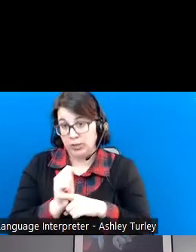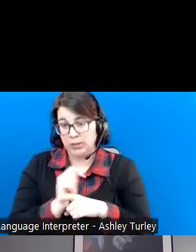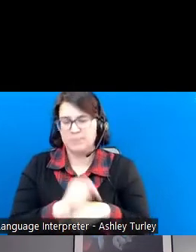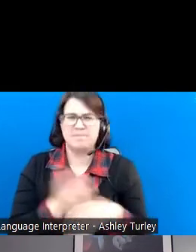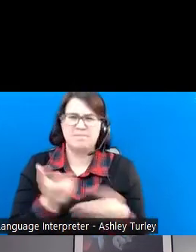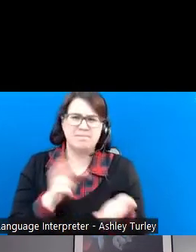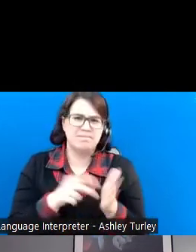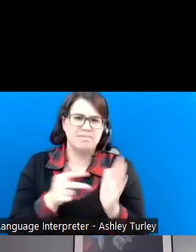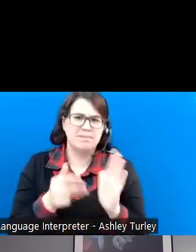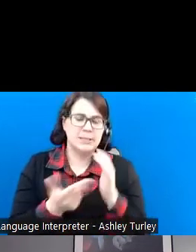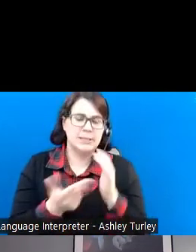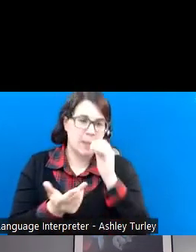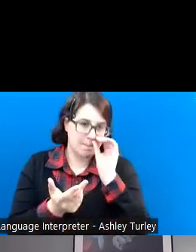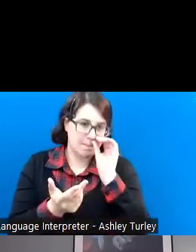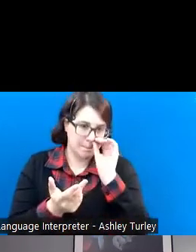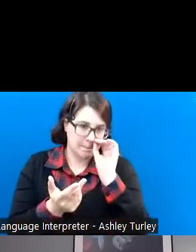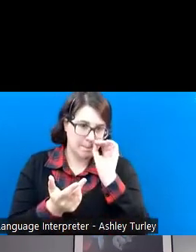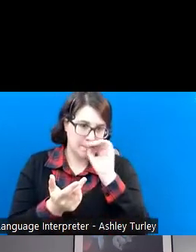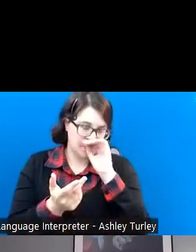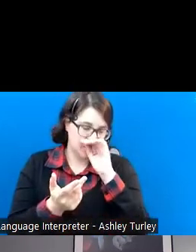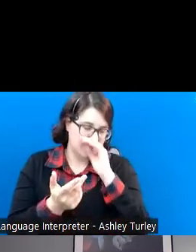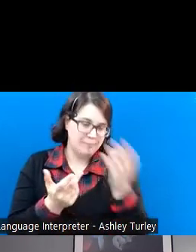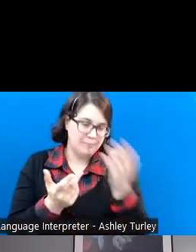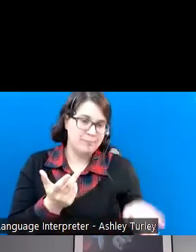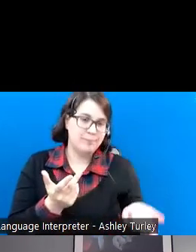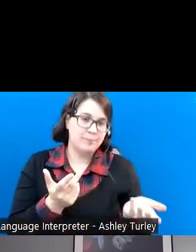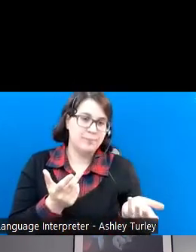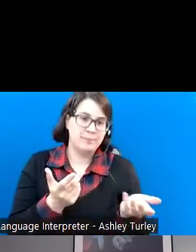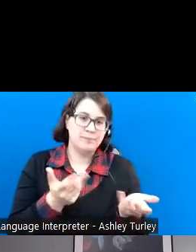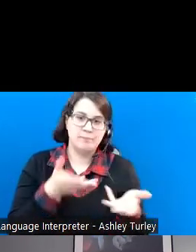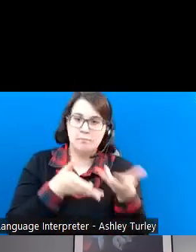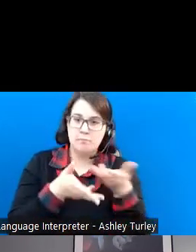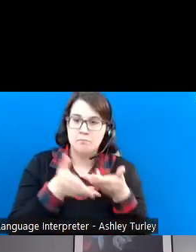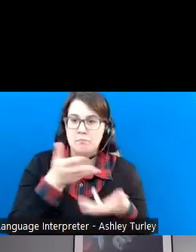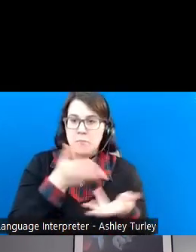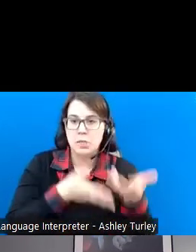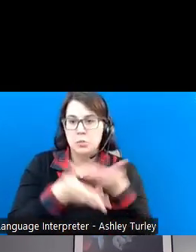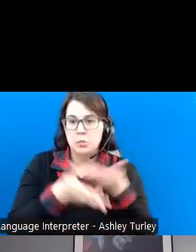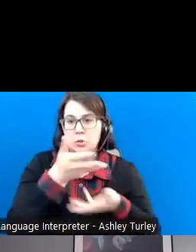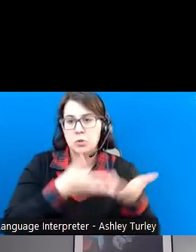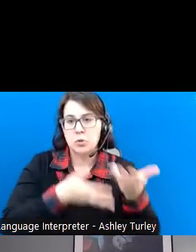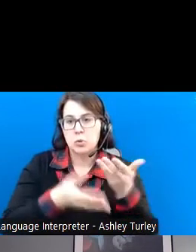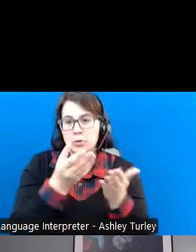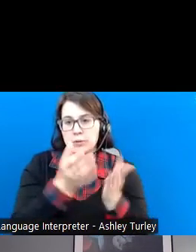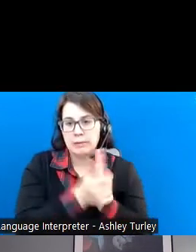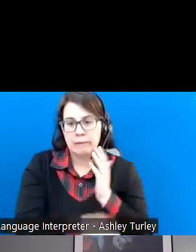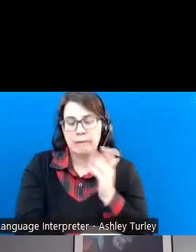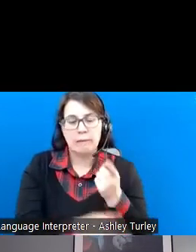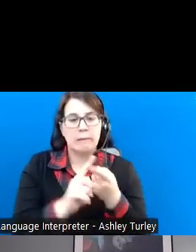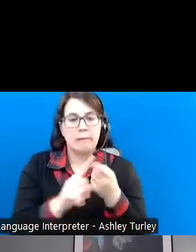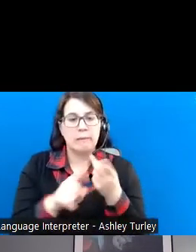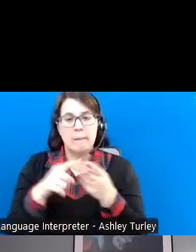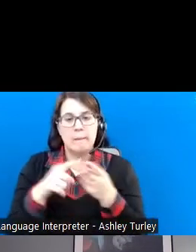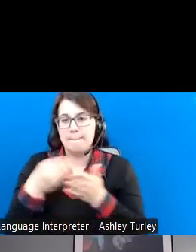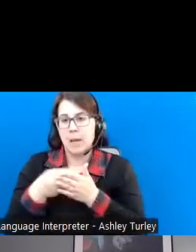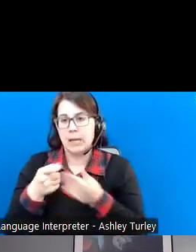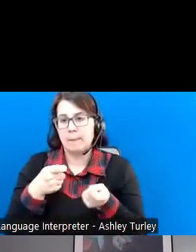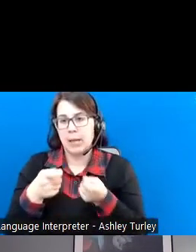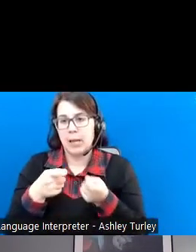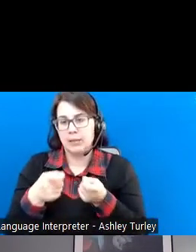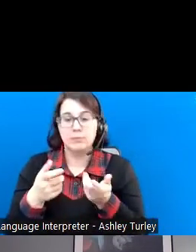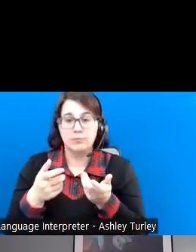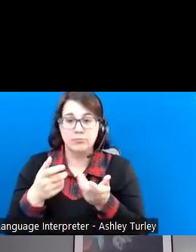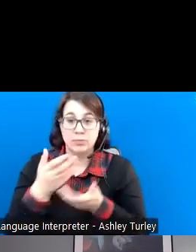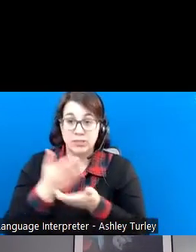about here is more in the longs of interpersonal skills, money management. So some of our staff can meet with